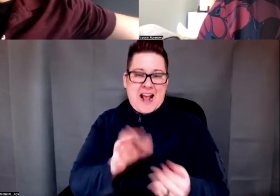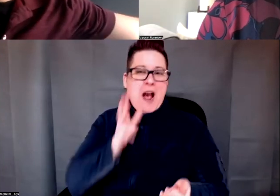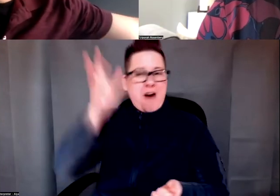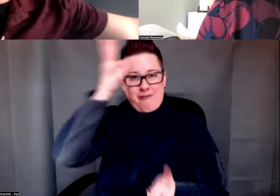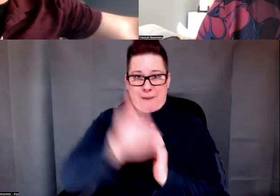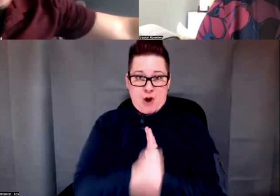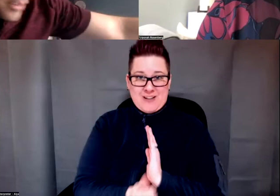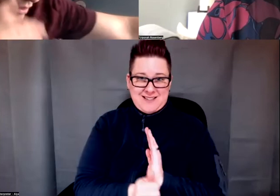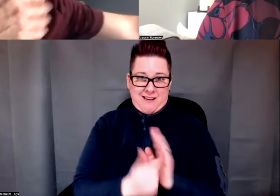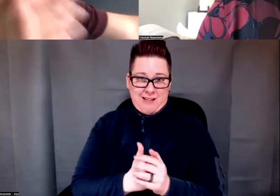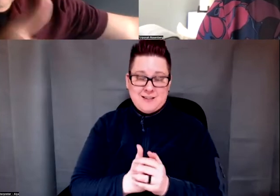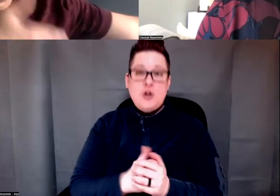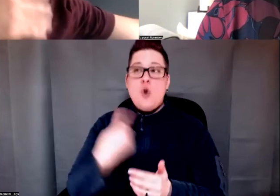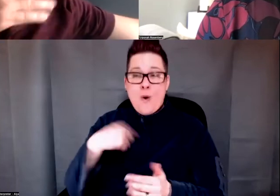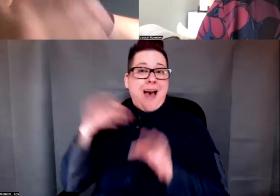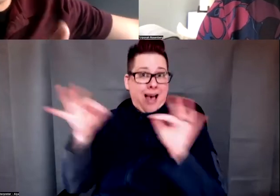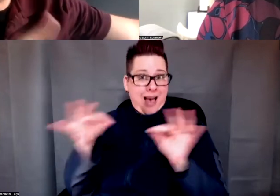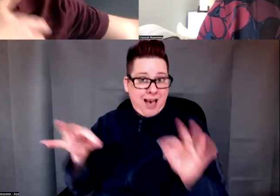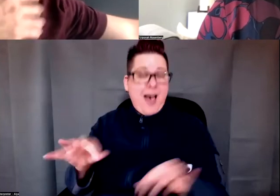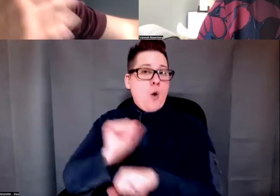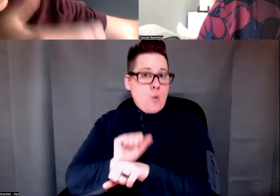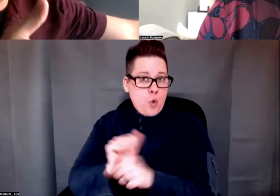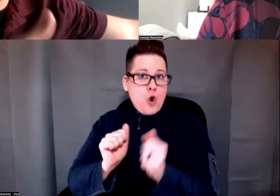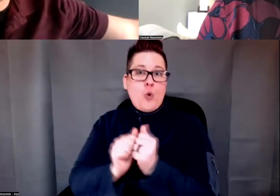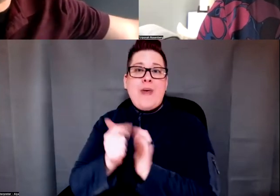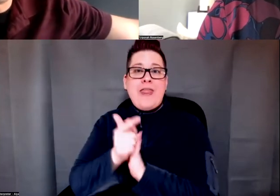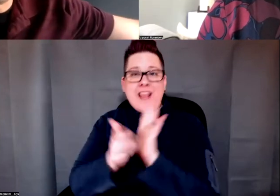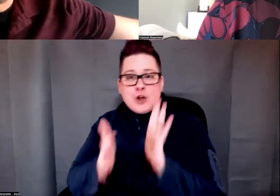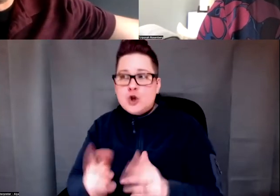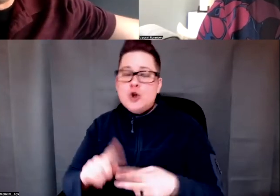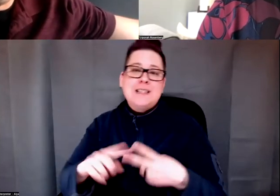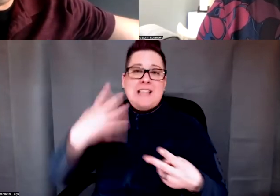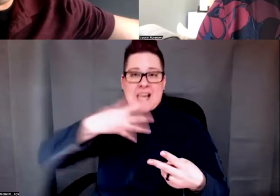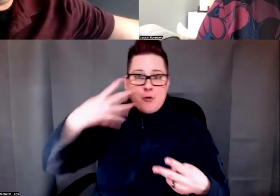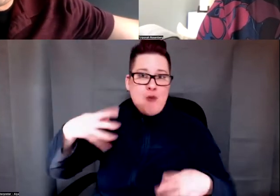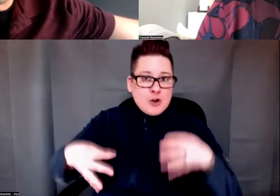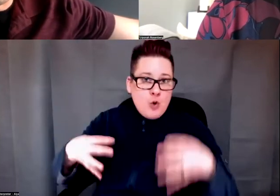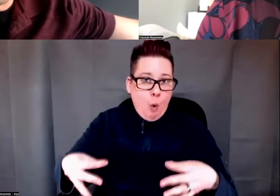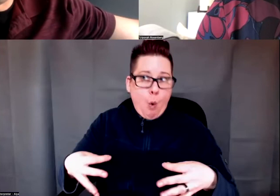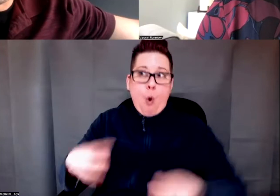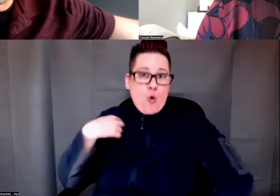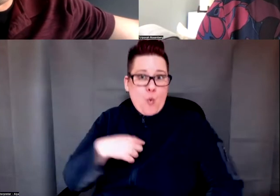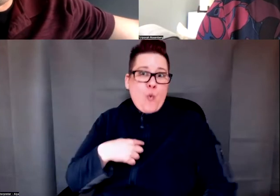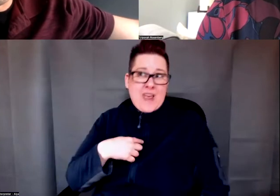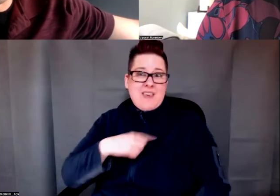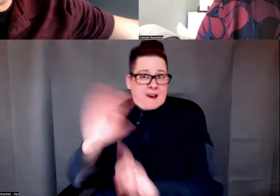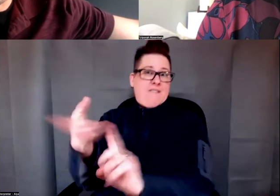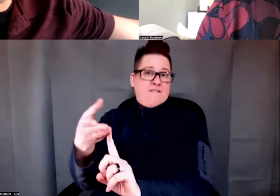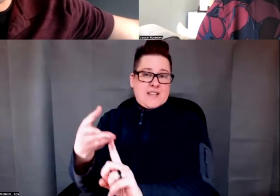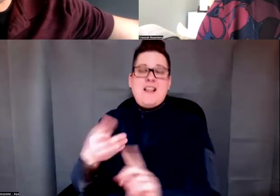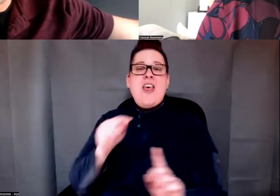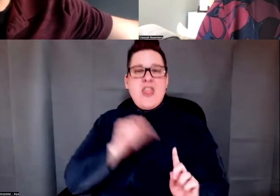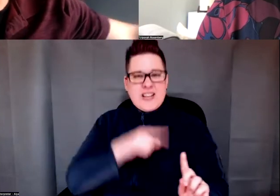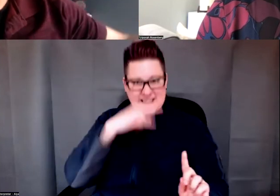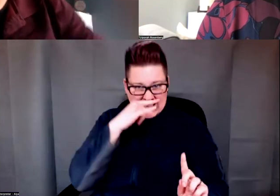and we actually work with attorneys and immigration courts and all that, we made the case that this kid